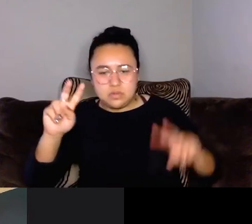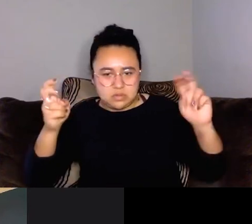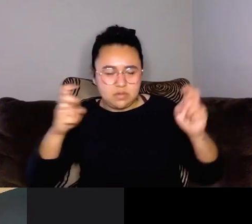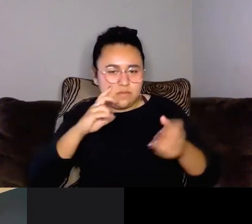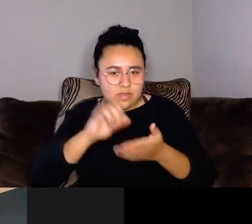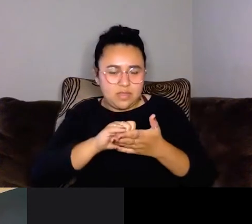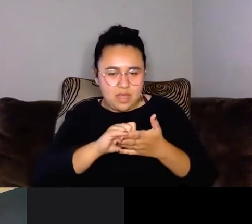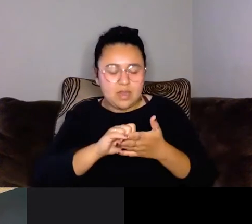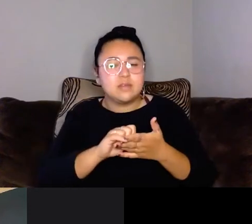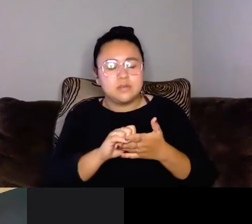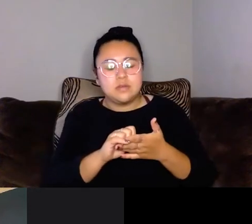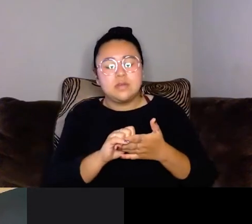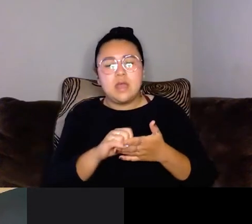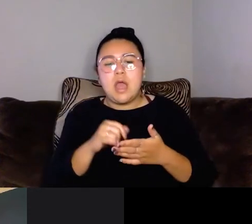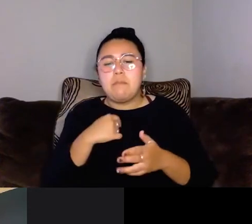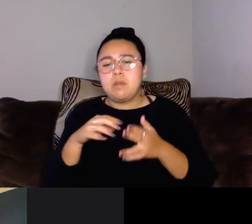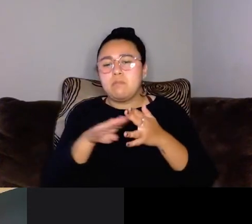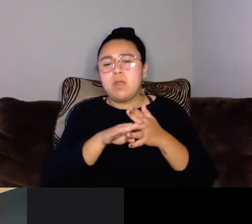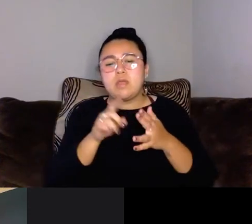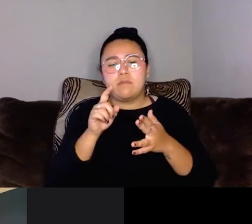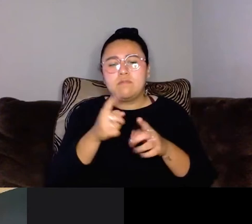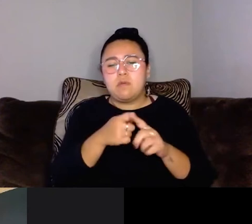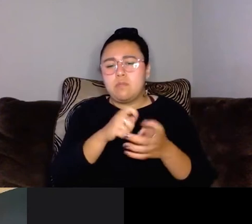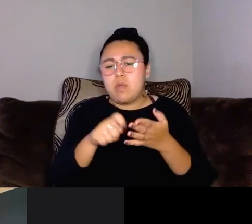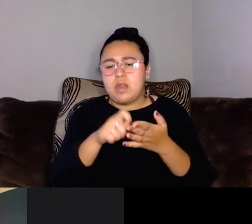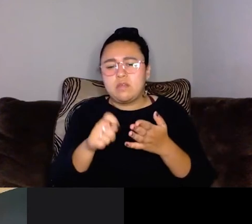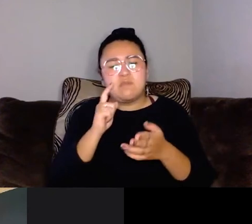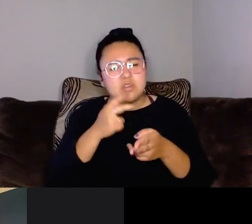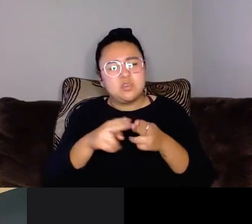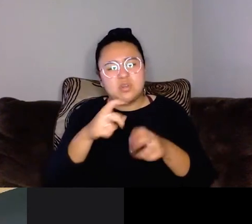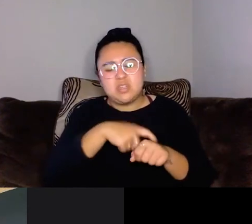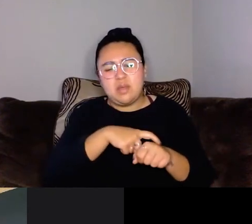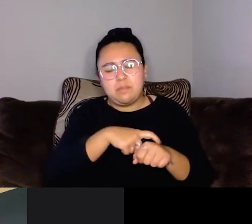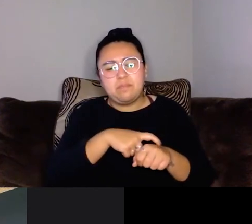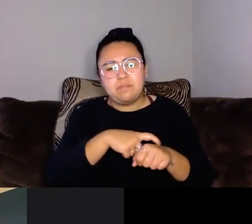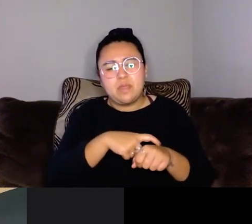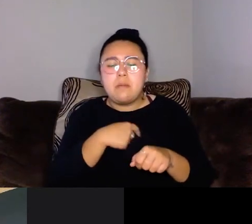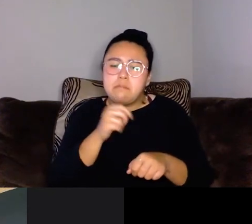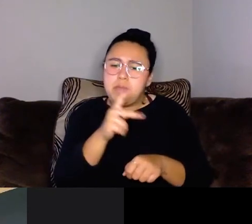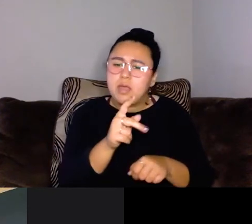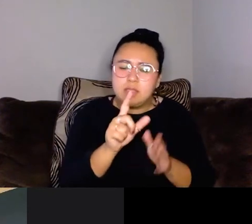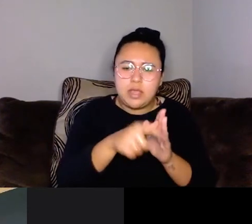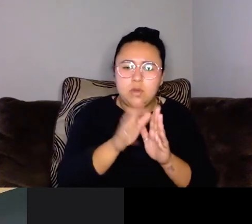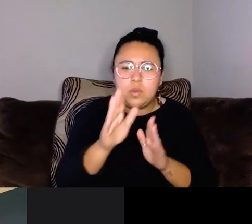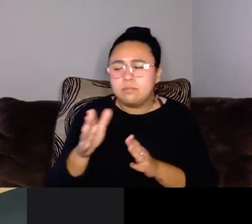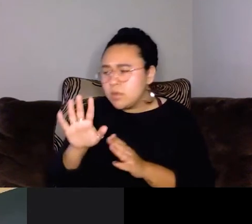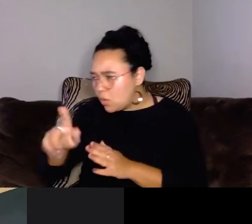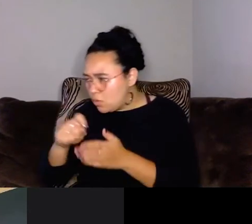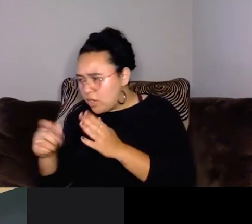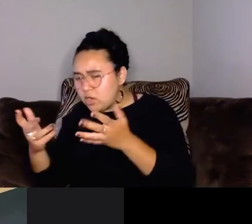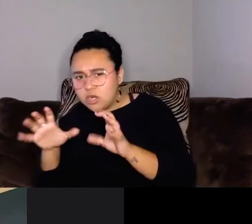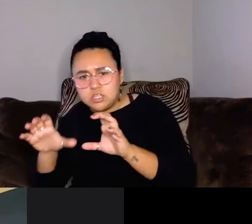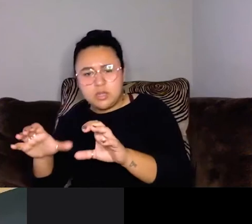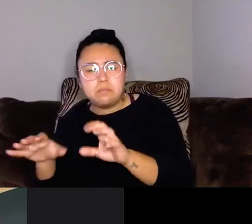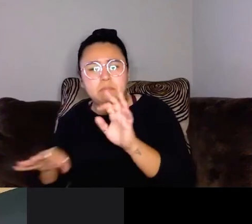but I'll get back into it eventually. And the writing that you have already done though, people can find